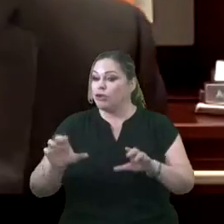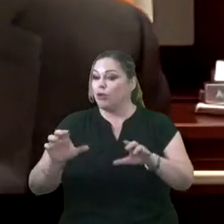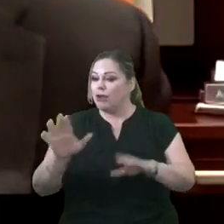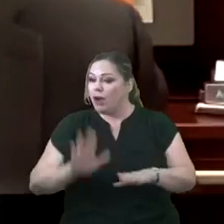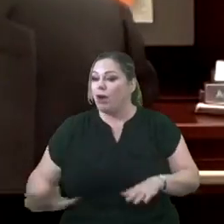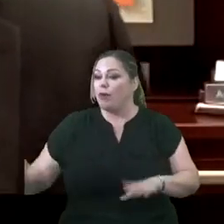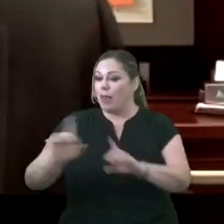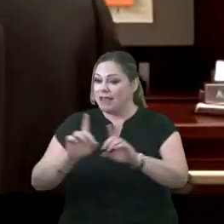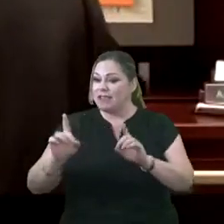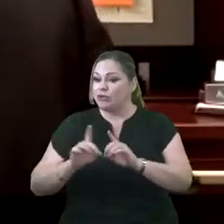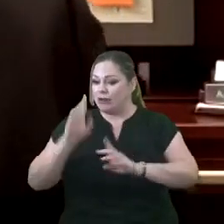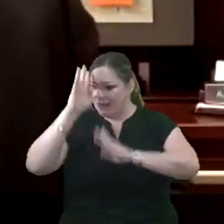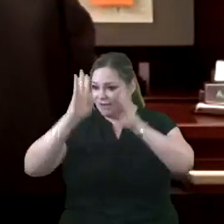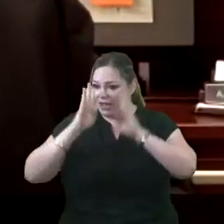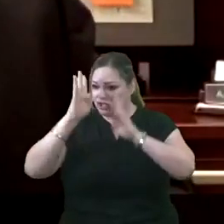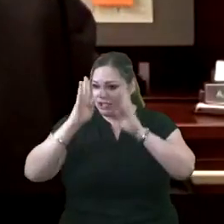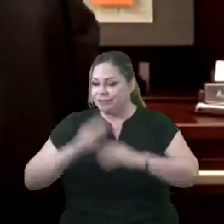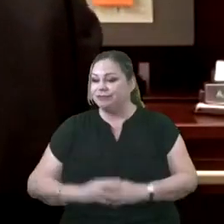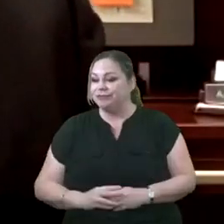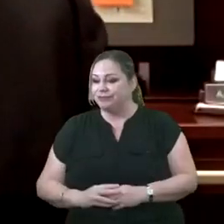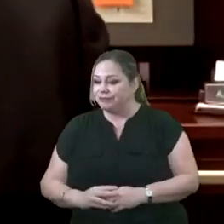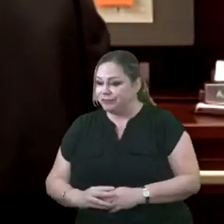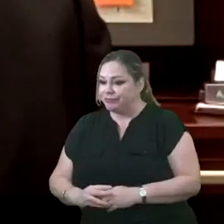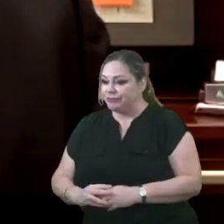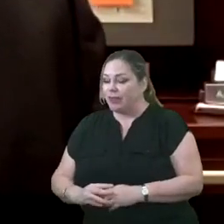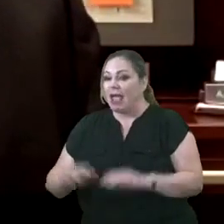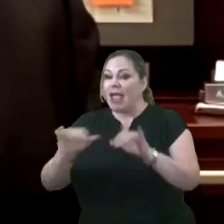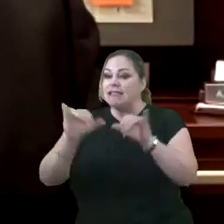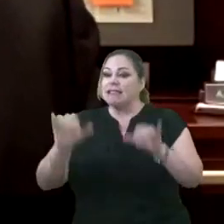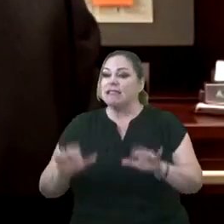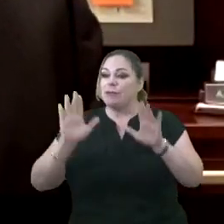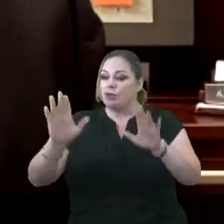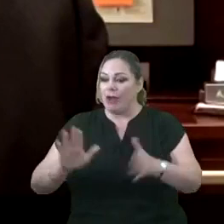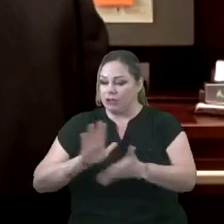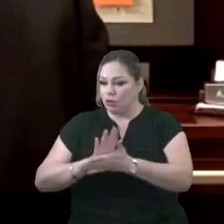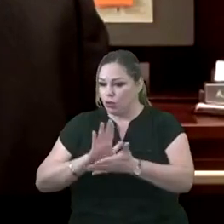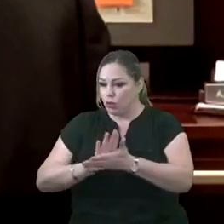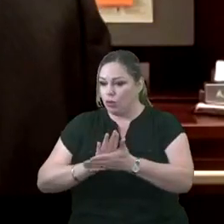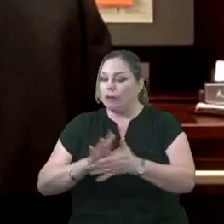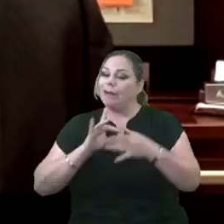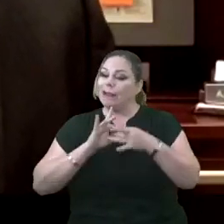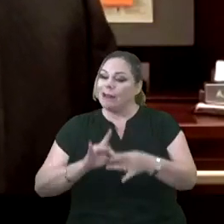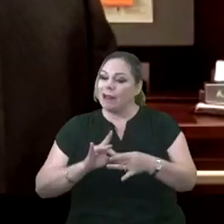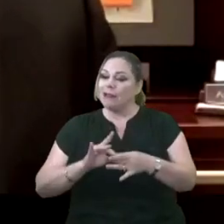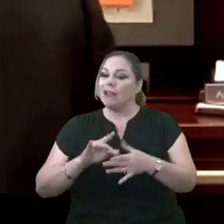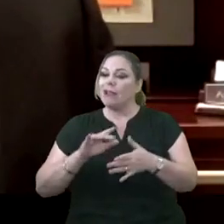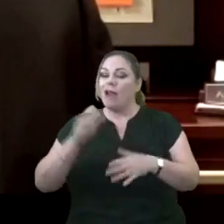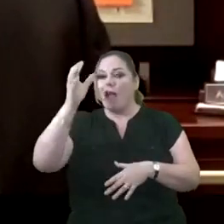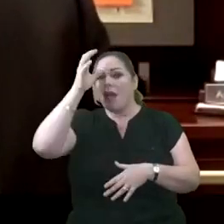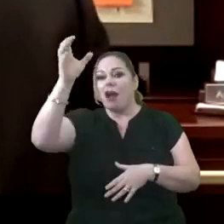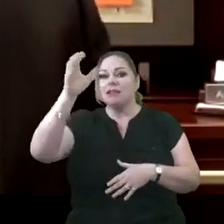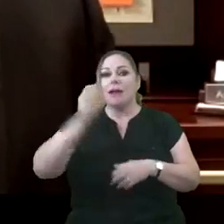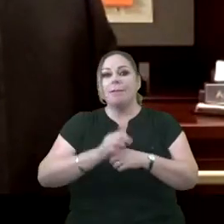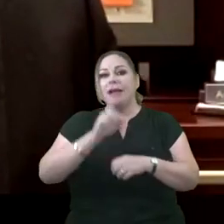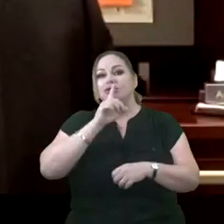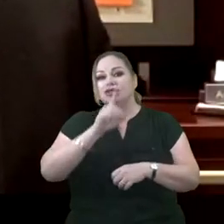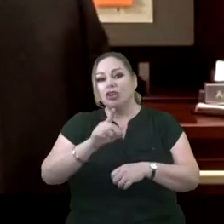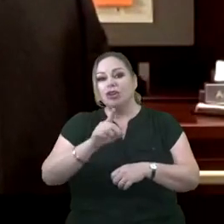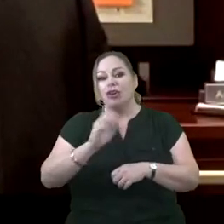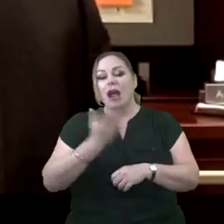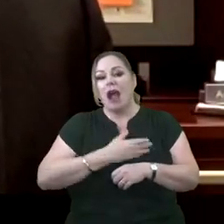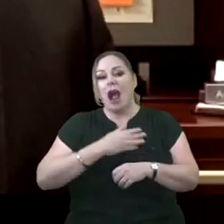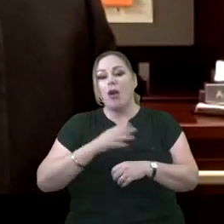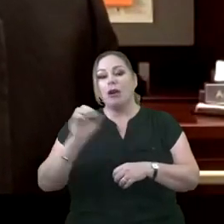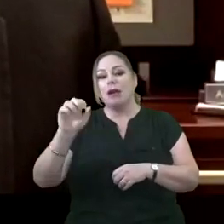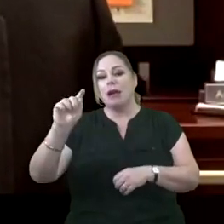around district of innovation and system of great schools, connecting those concepts to make sure that our